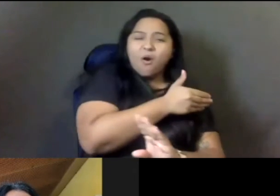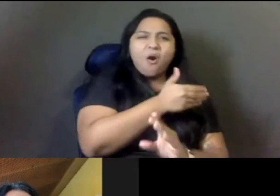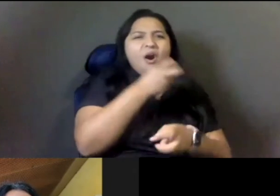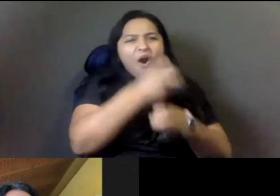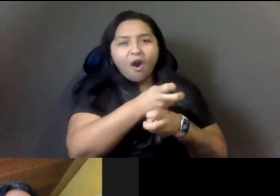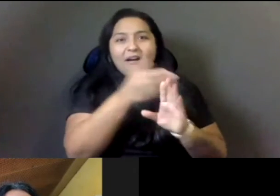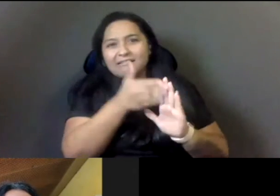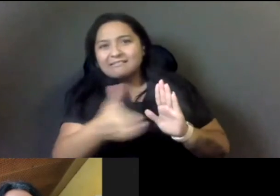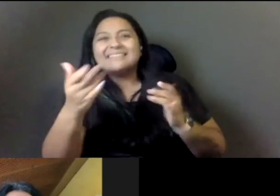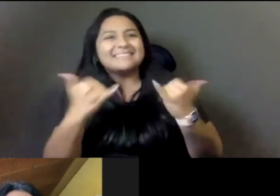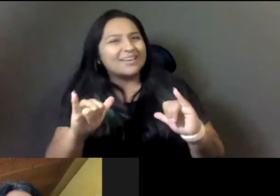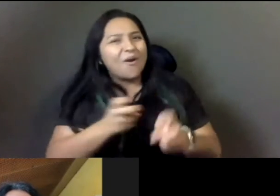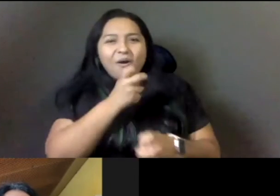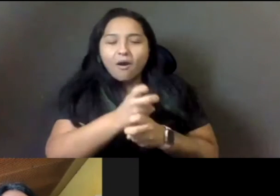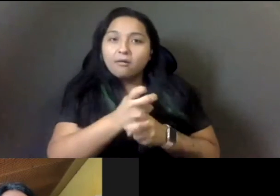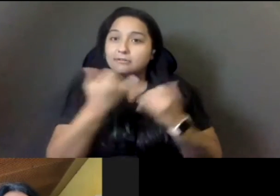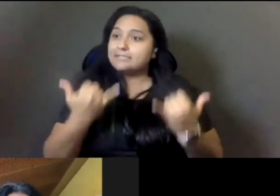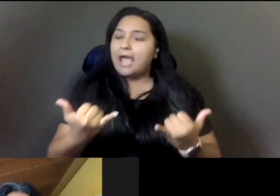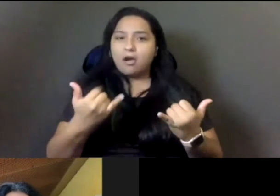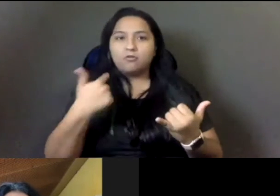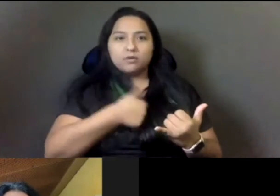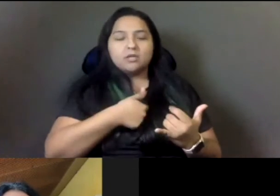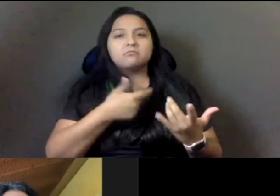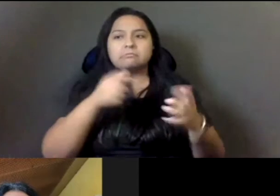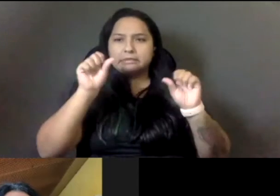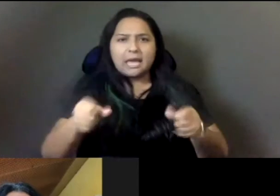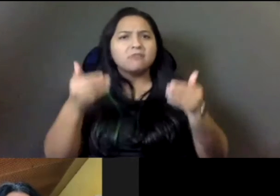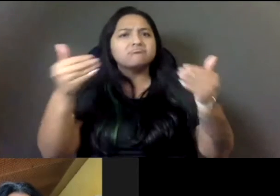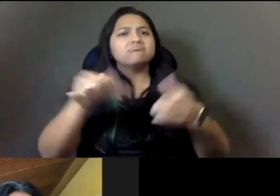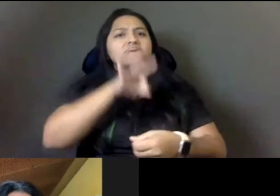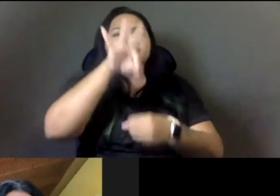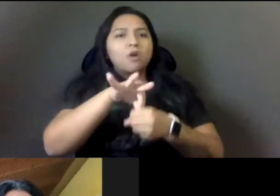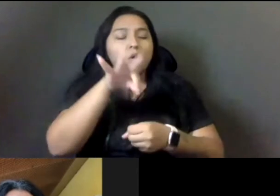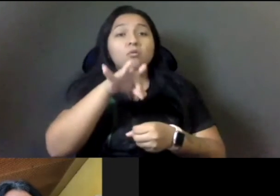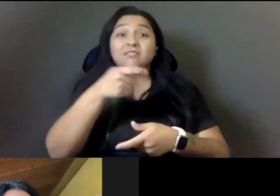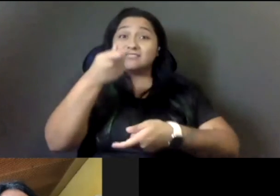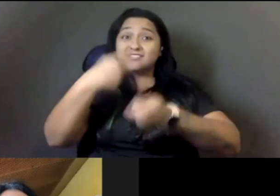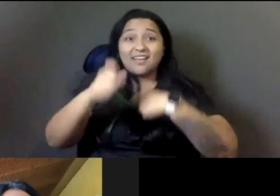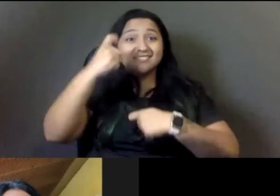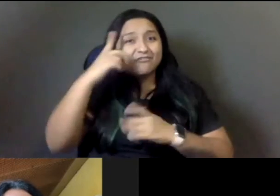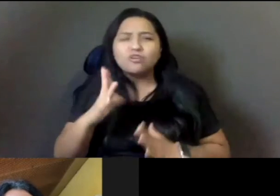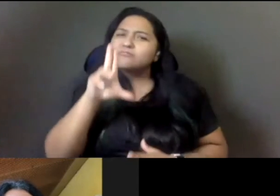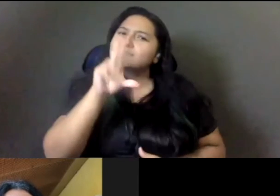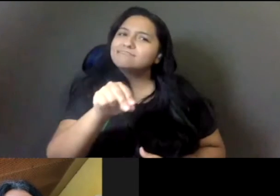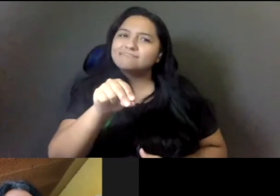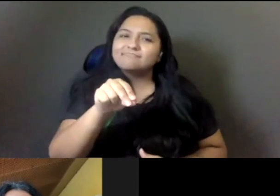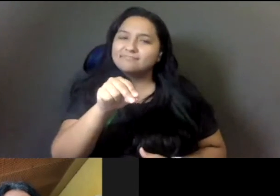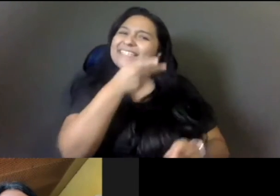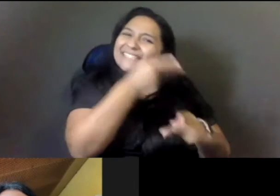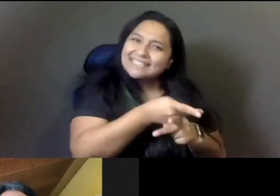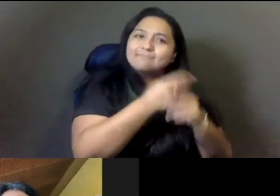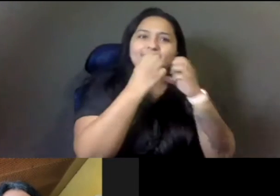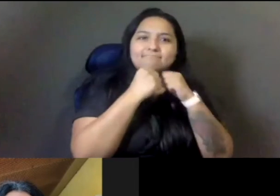vote for, in contra of the recall, so that we can leave the governor and we can continue working with him,